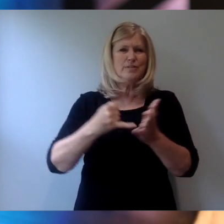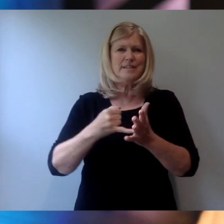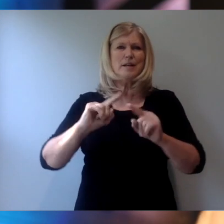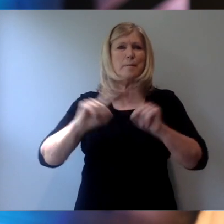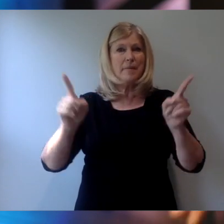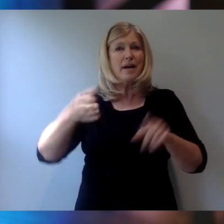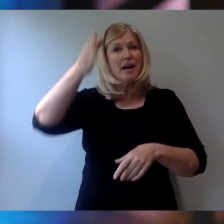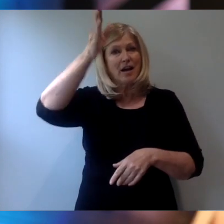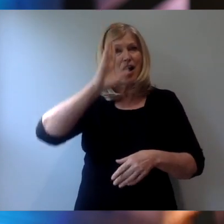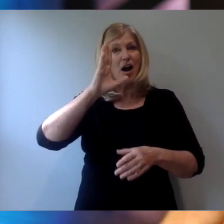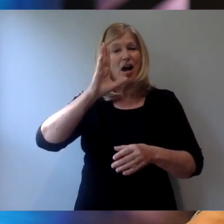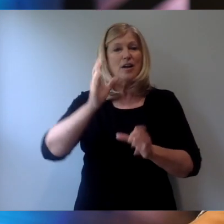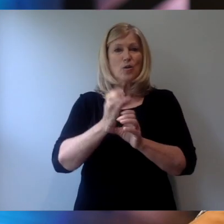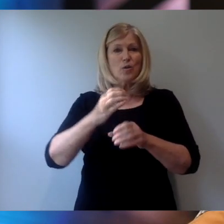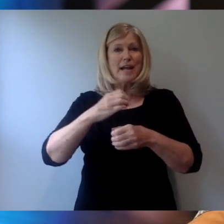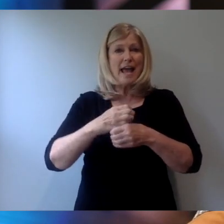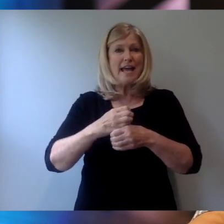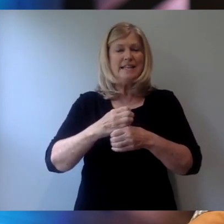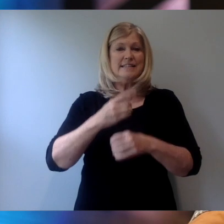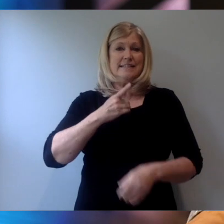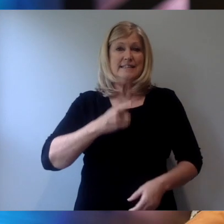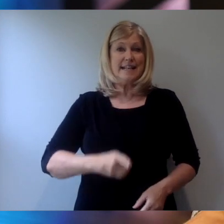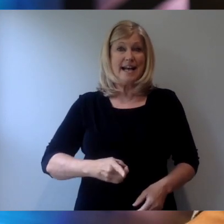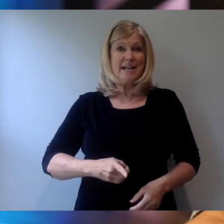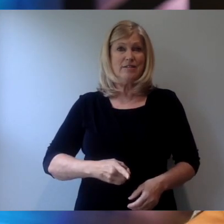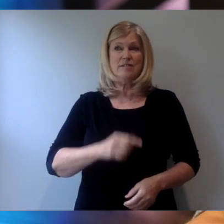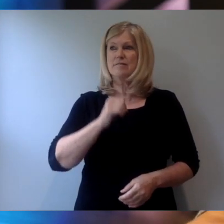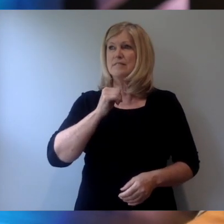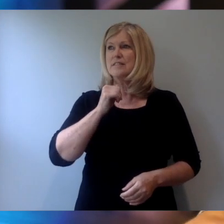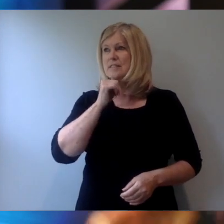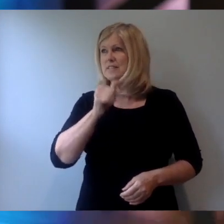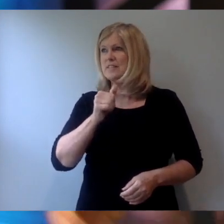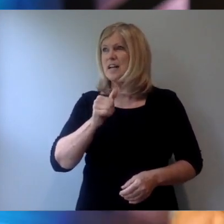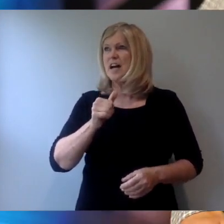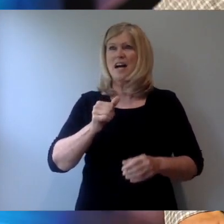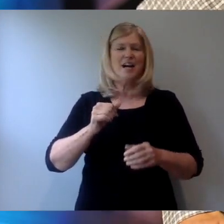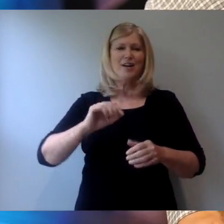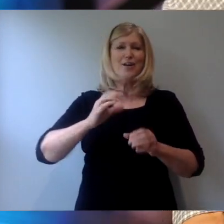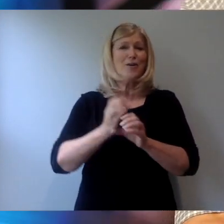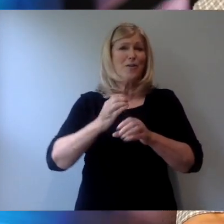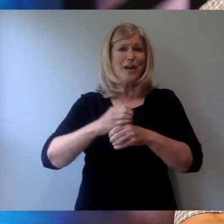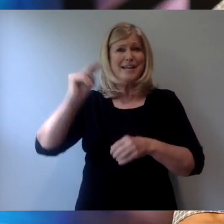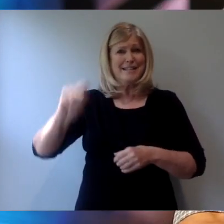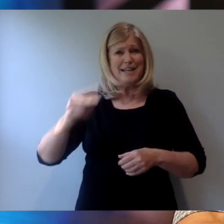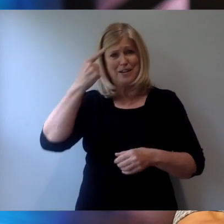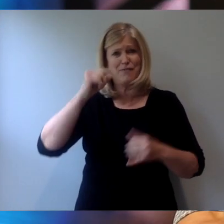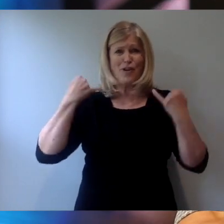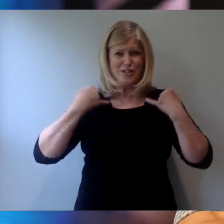created desire. He didn't necessarily create the need for a starter jacket. Maybe He did. I don't know.